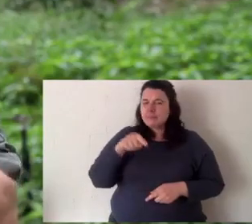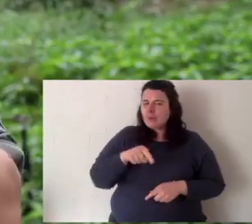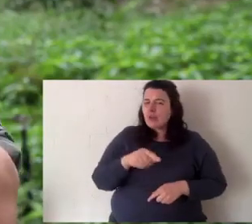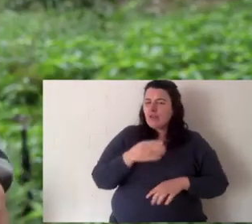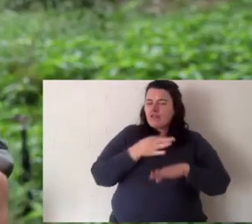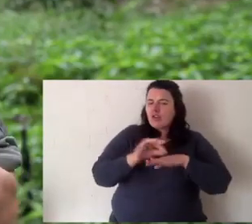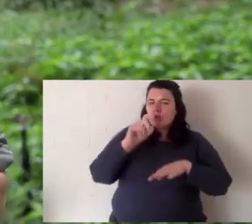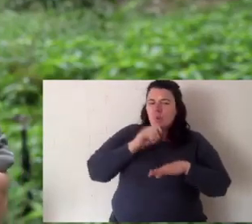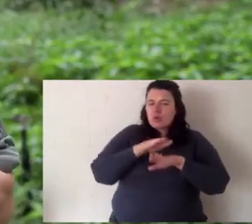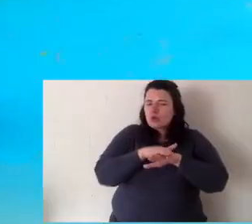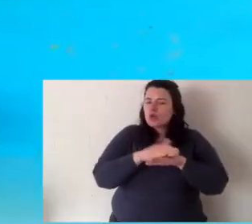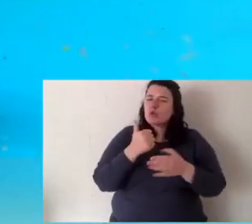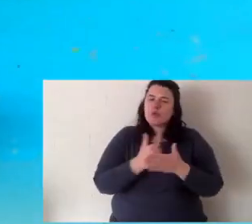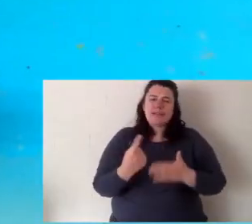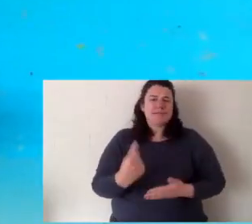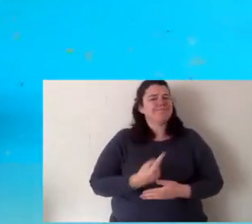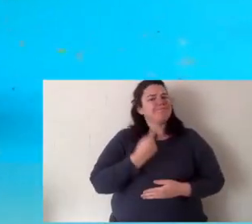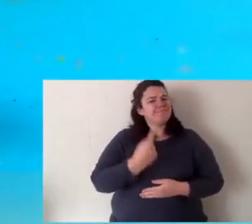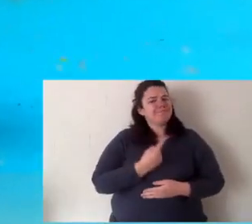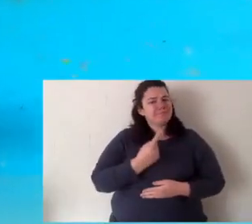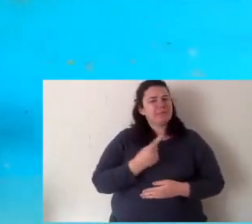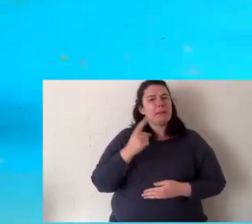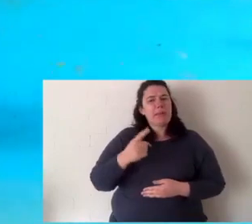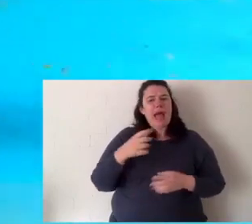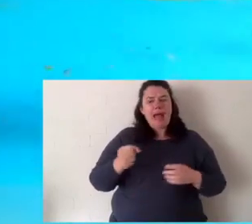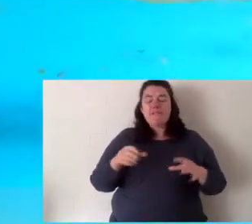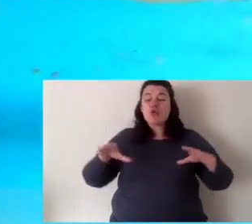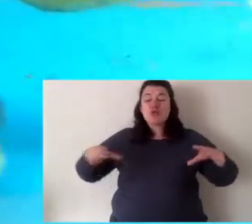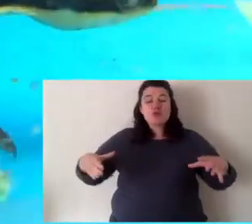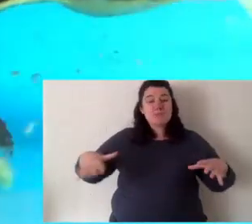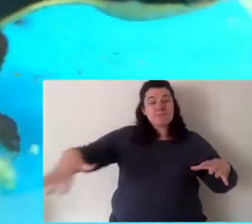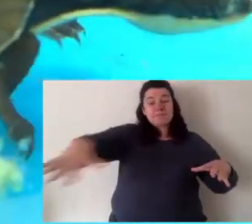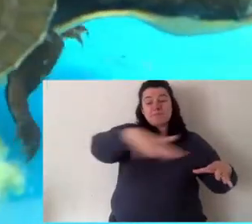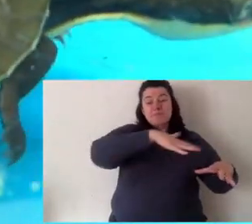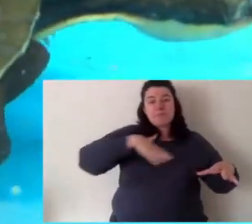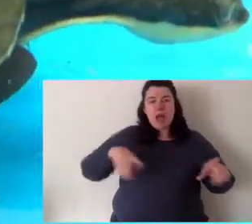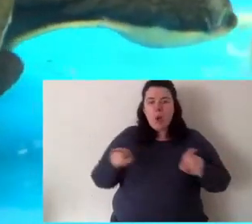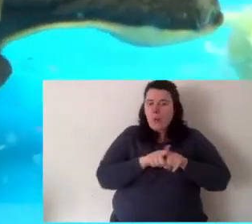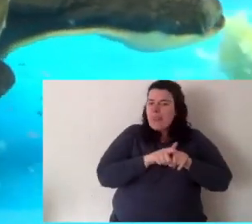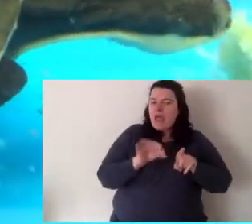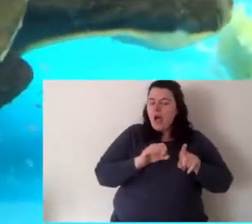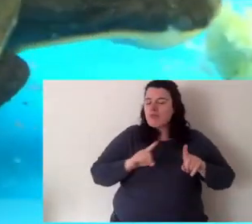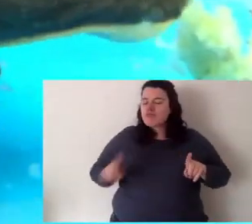really important function. Freshwater turtles are typically solitary.